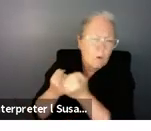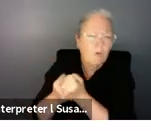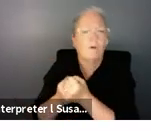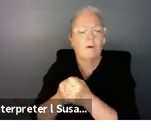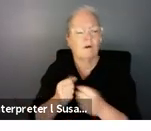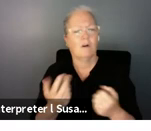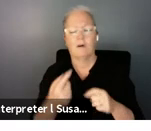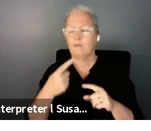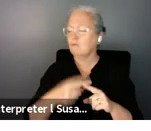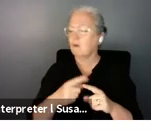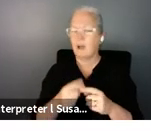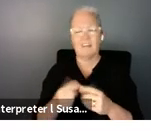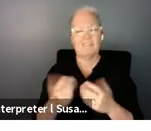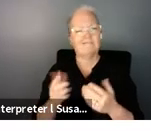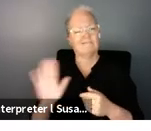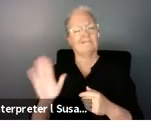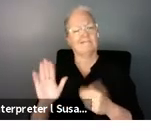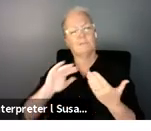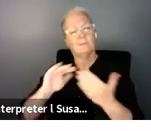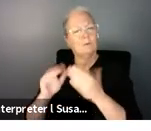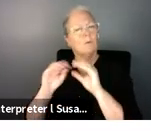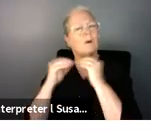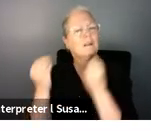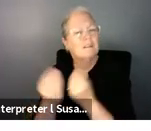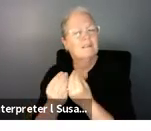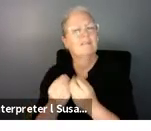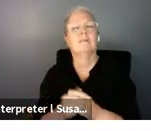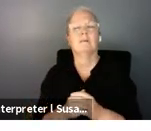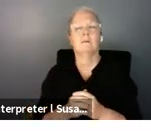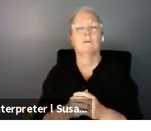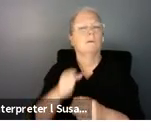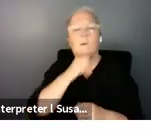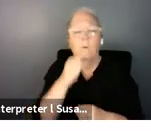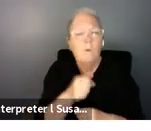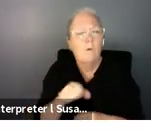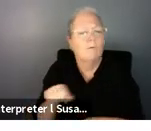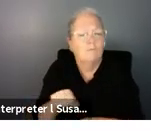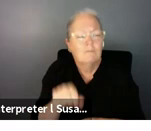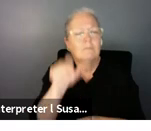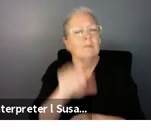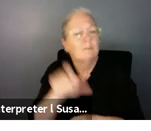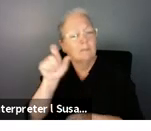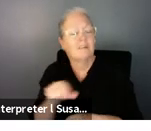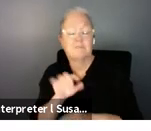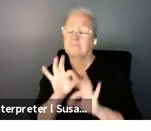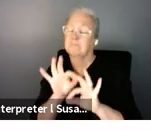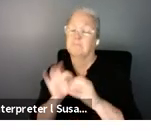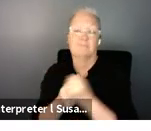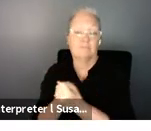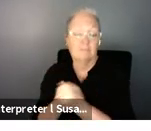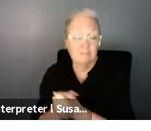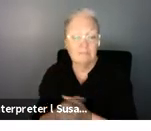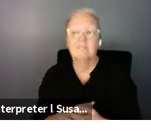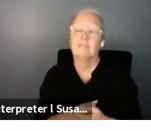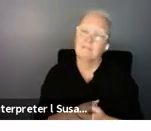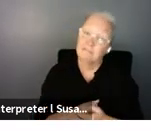organization that support families and older persons but the real um the real challenge in indonesia